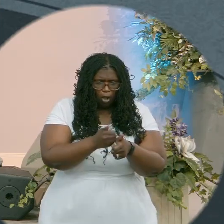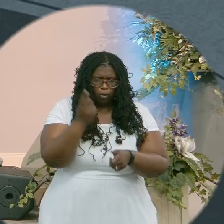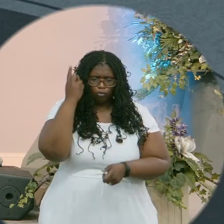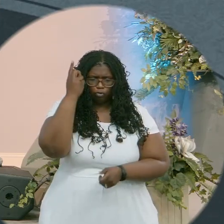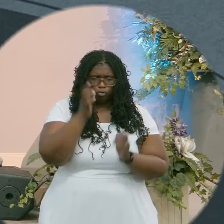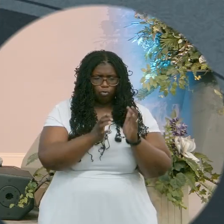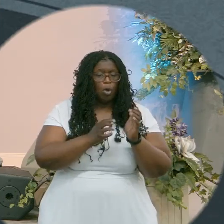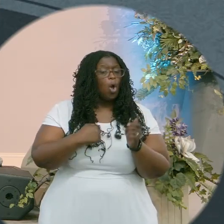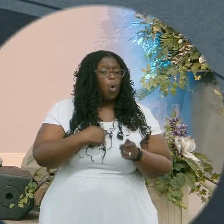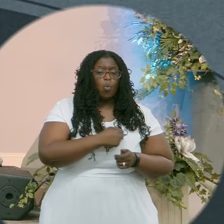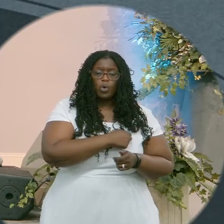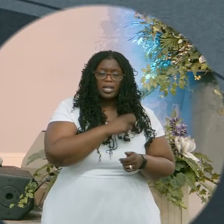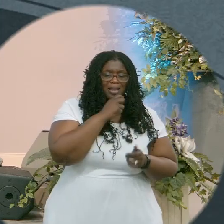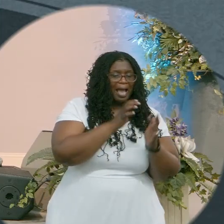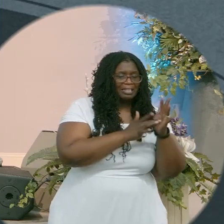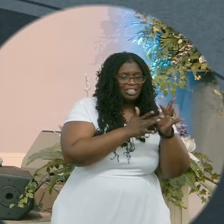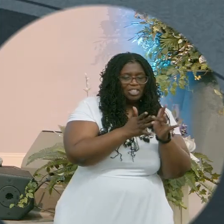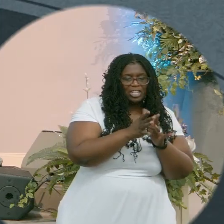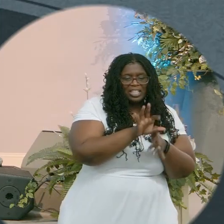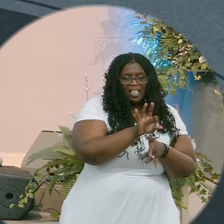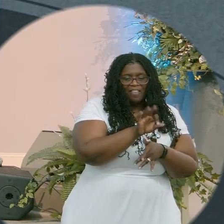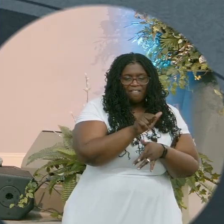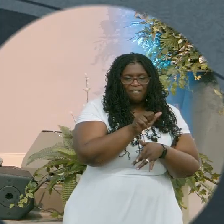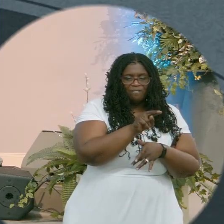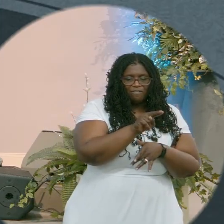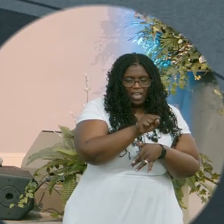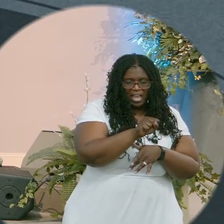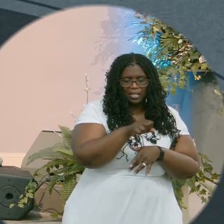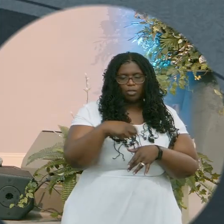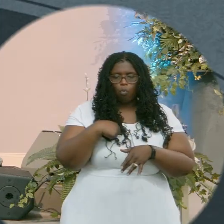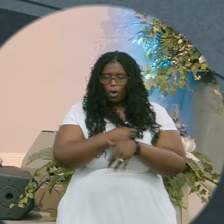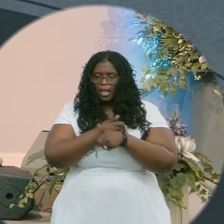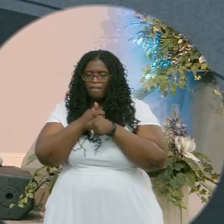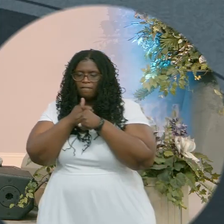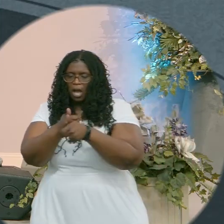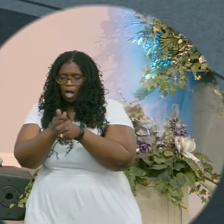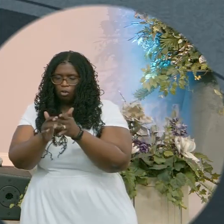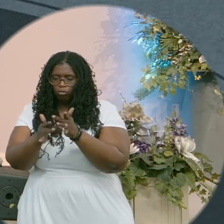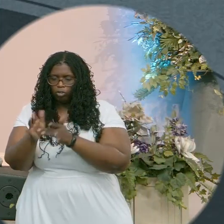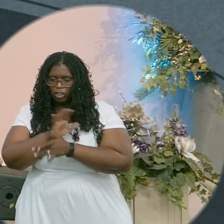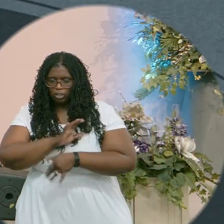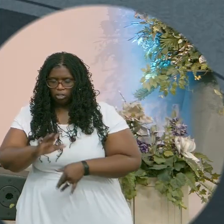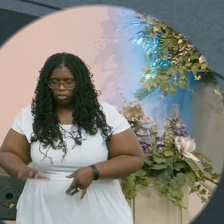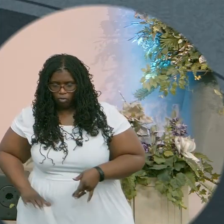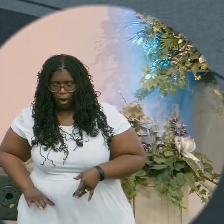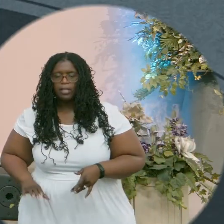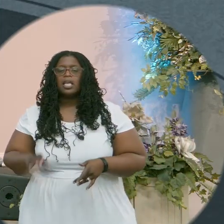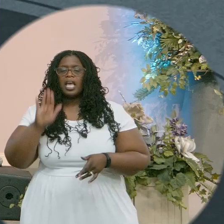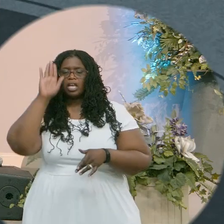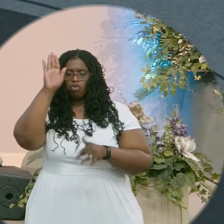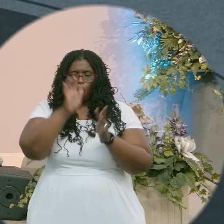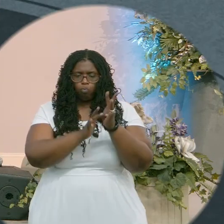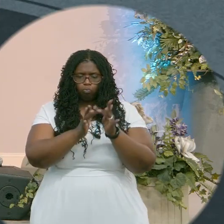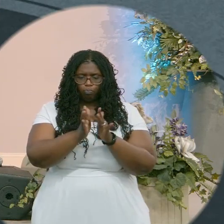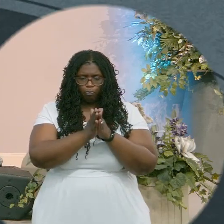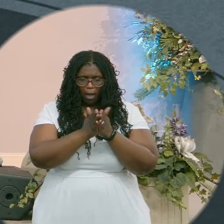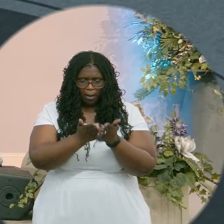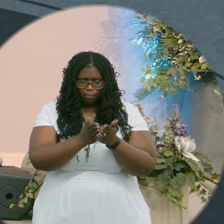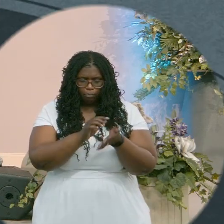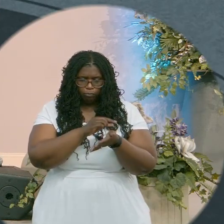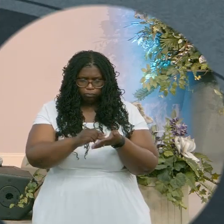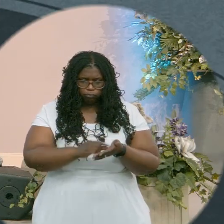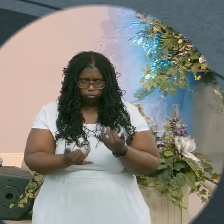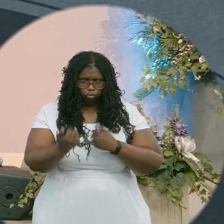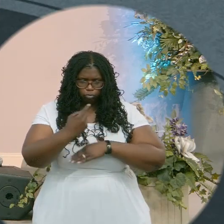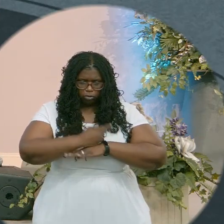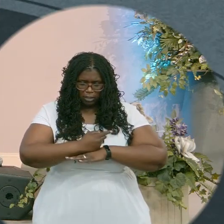We're not Jesus fans we're Jesus followers and today your text God demonstrated how we walk it out. Lord we